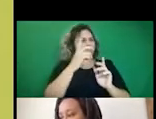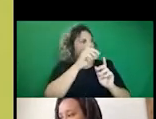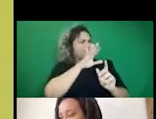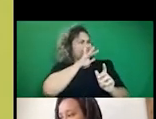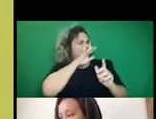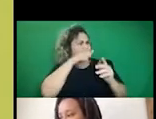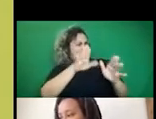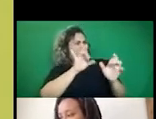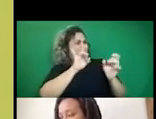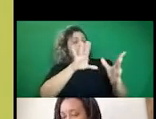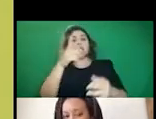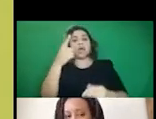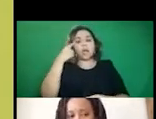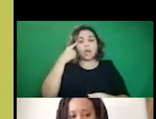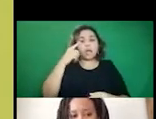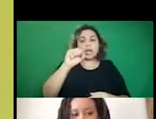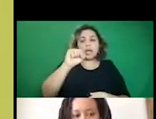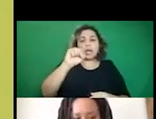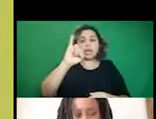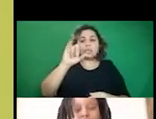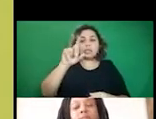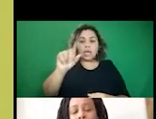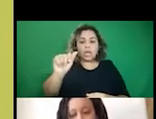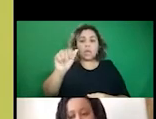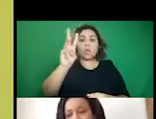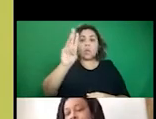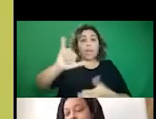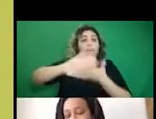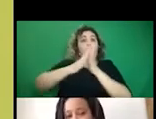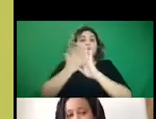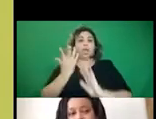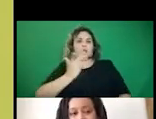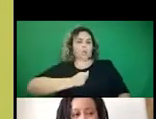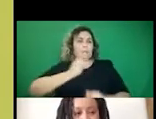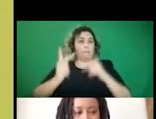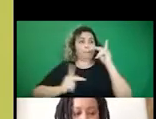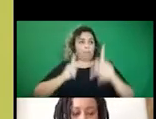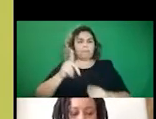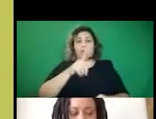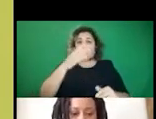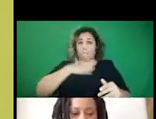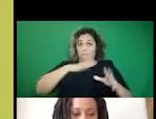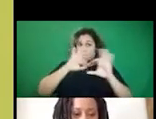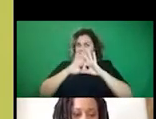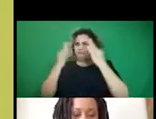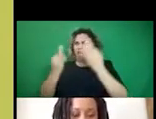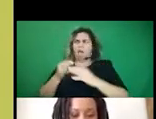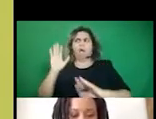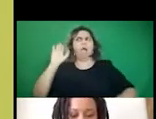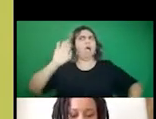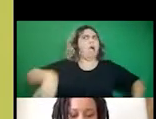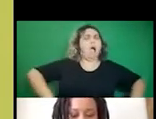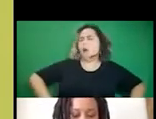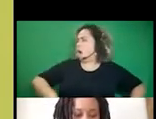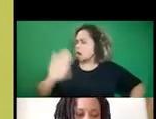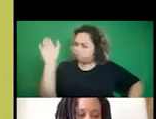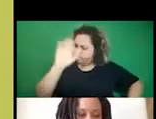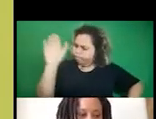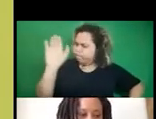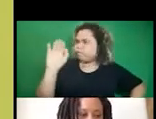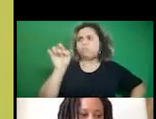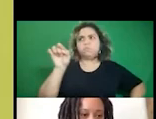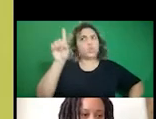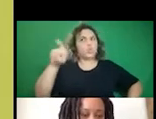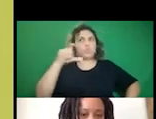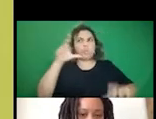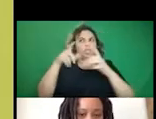when Ziya Wade came out as trans, um, a lot of people in my family were saying, well, you know, children shouldn't be